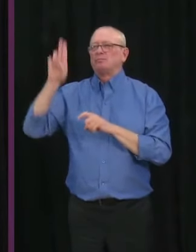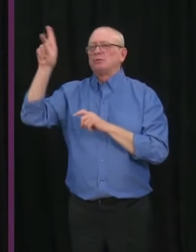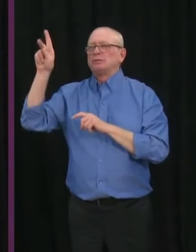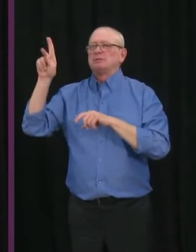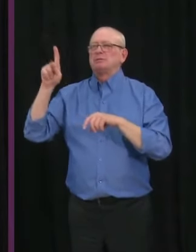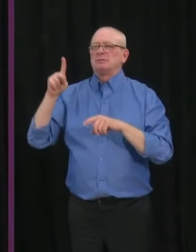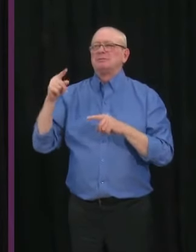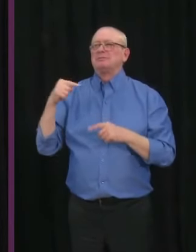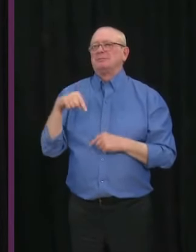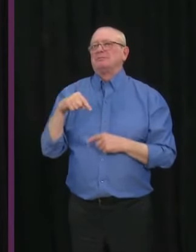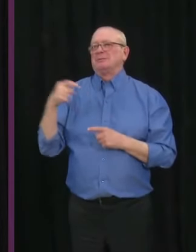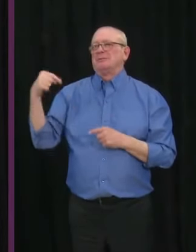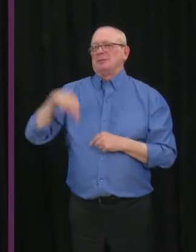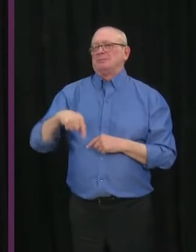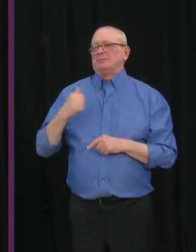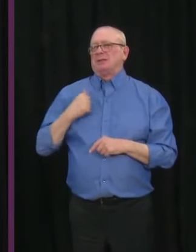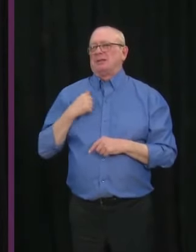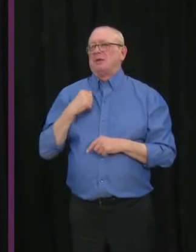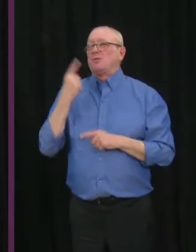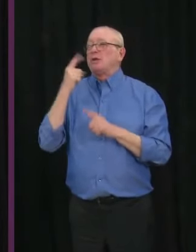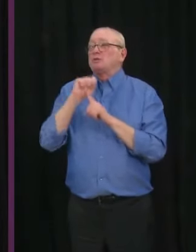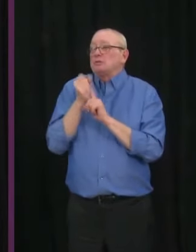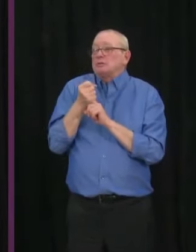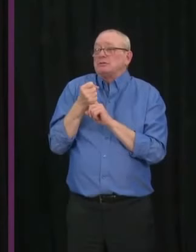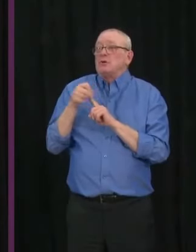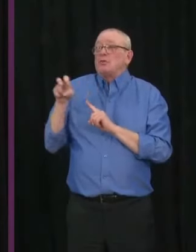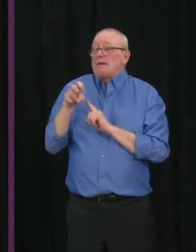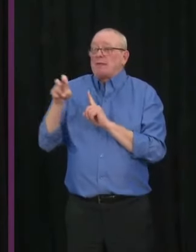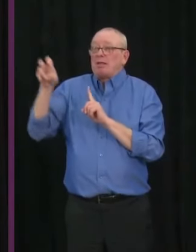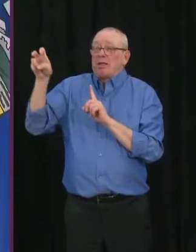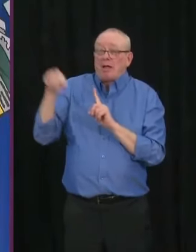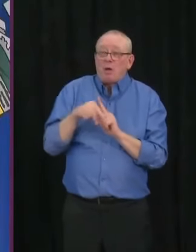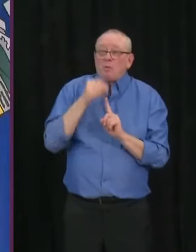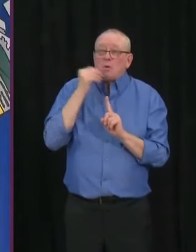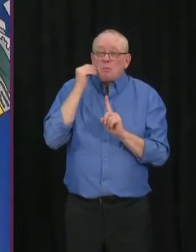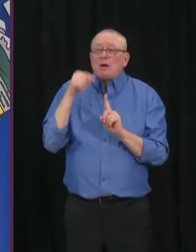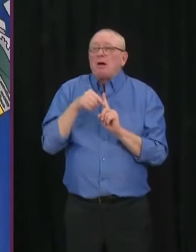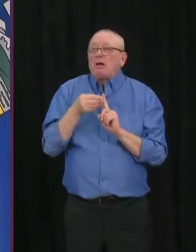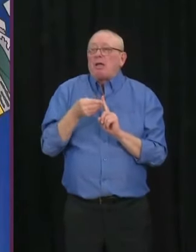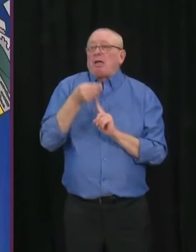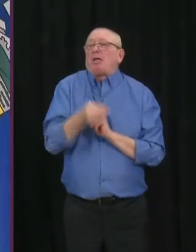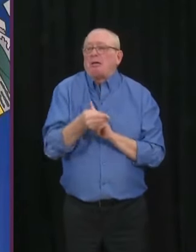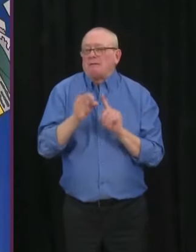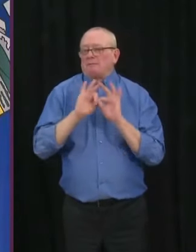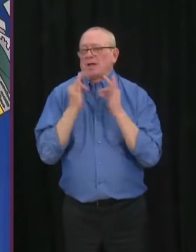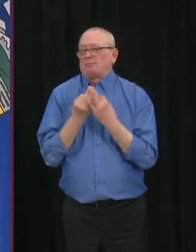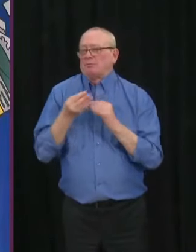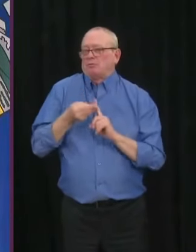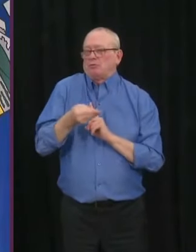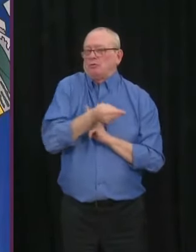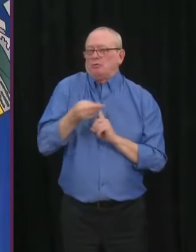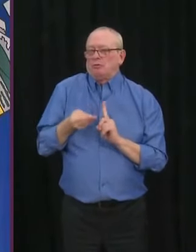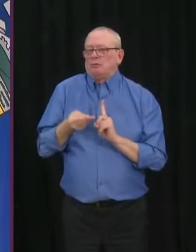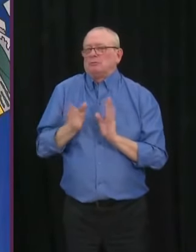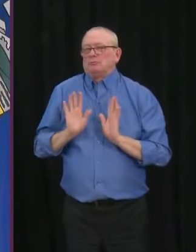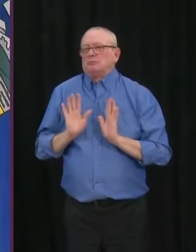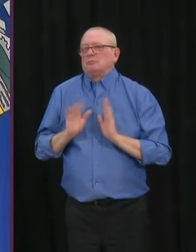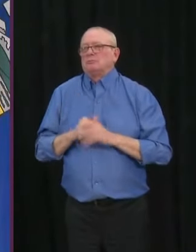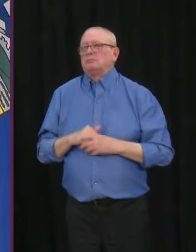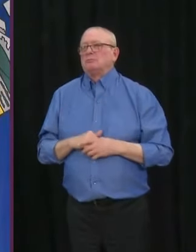some household contacts with no further community spread. Thank you. Tom, as well, to supplement